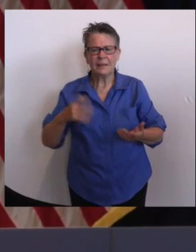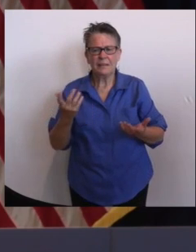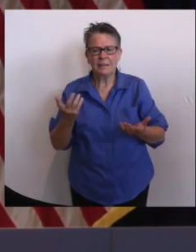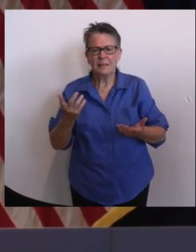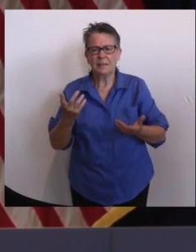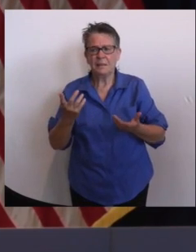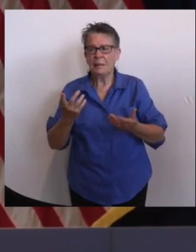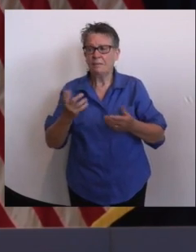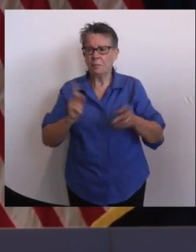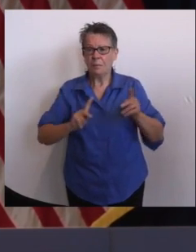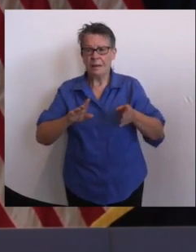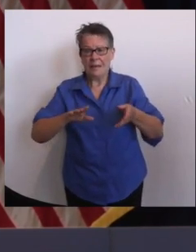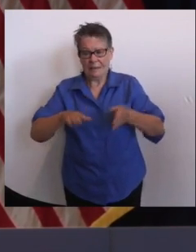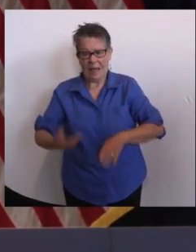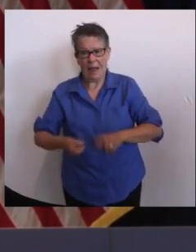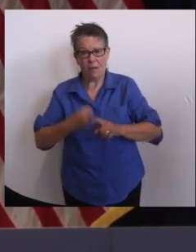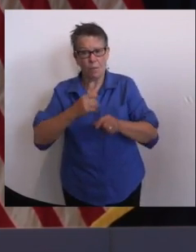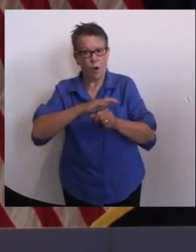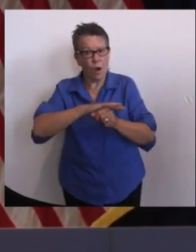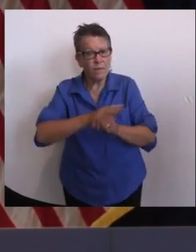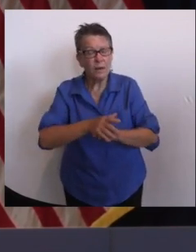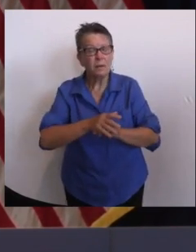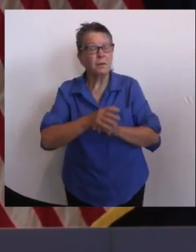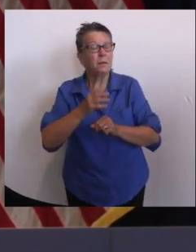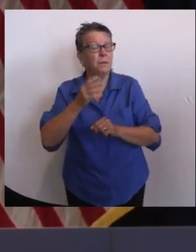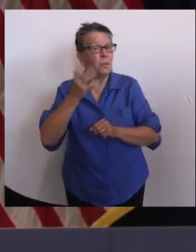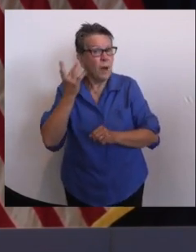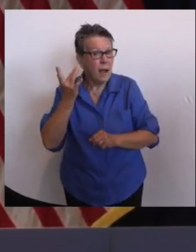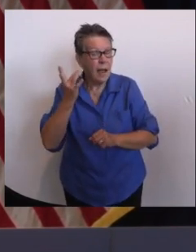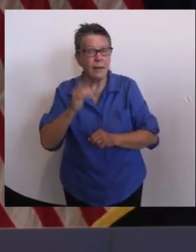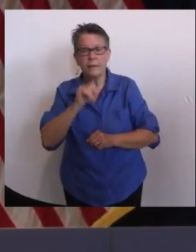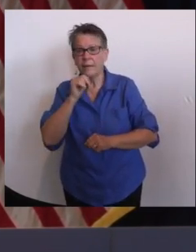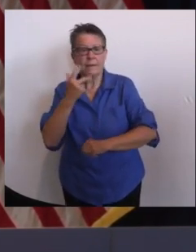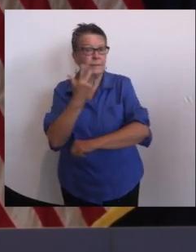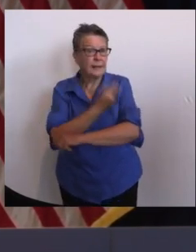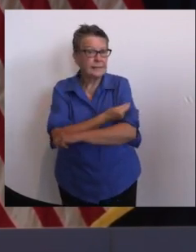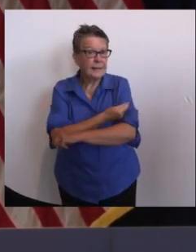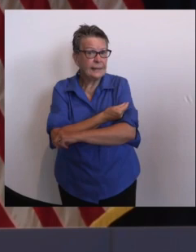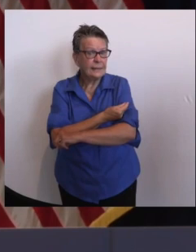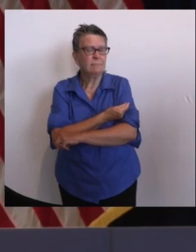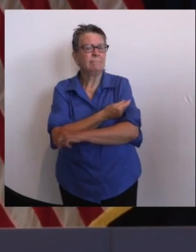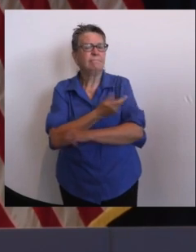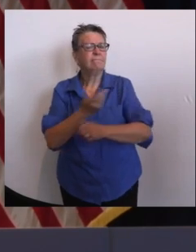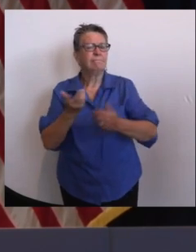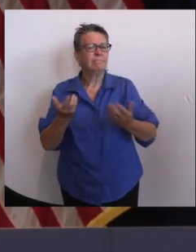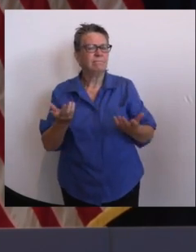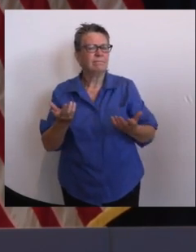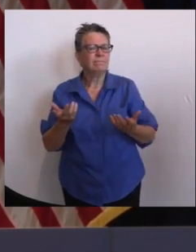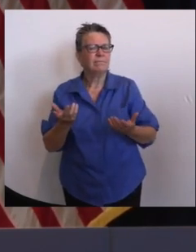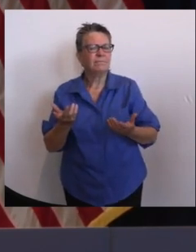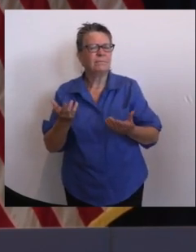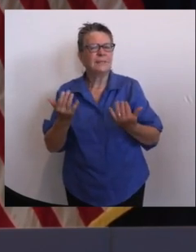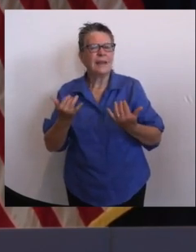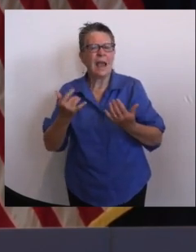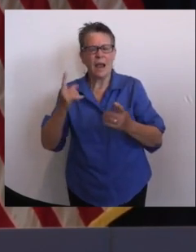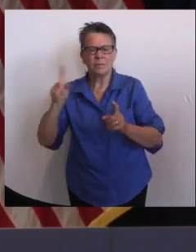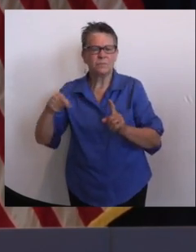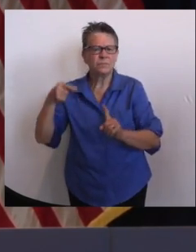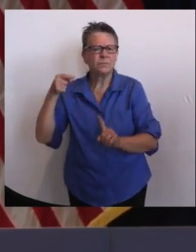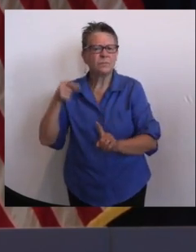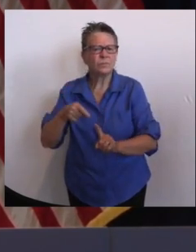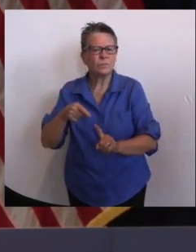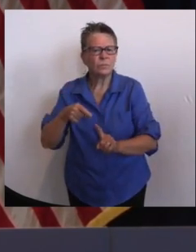medical examiner that that 30th victim had been hospitalized and therefore was not reported missing, Governor. So our